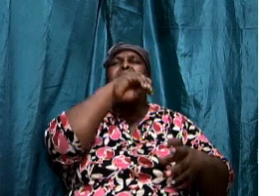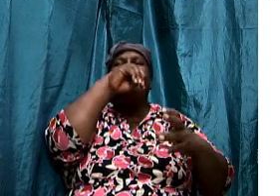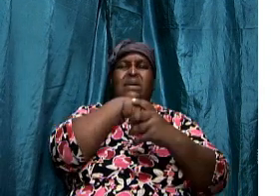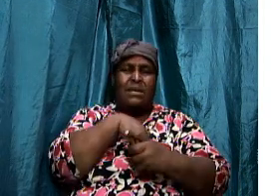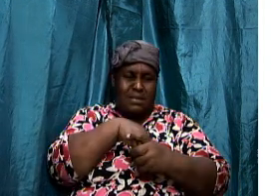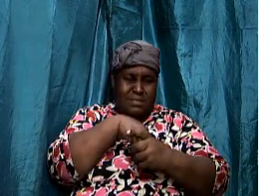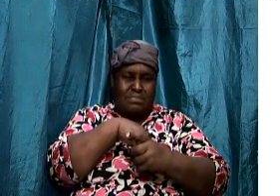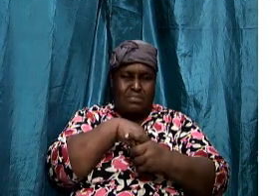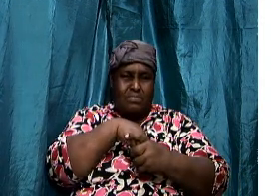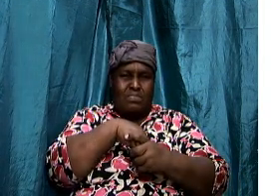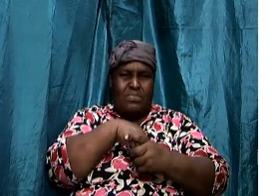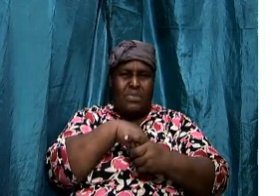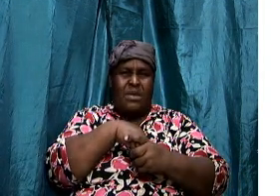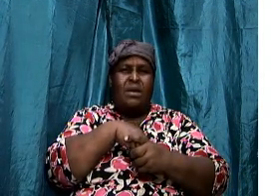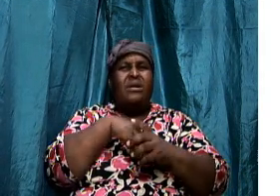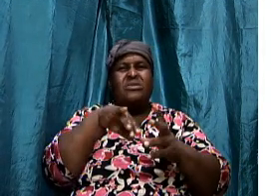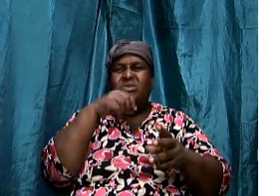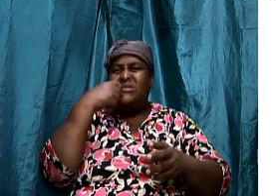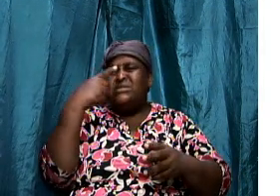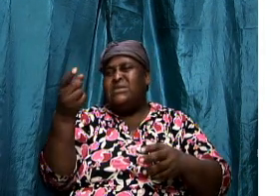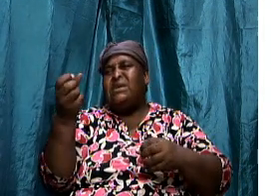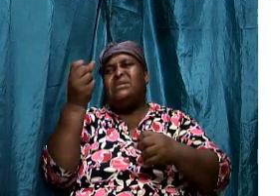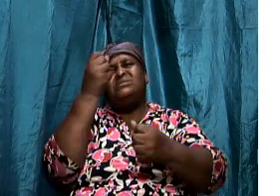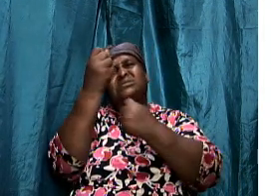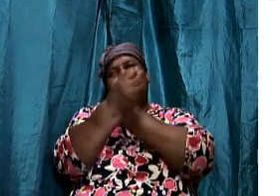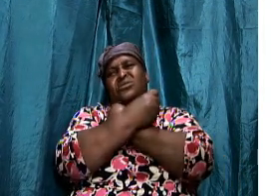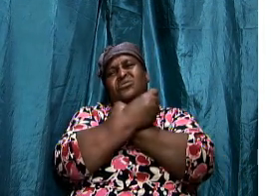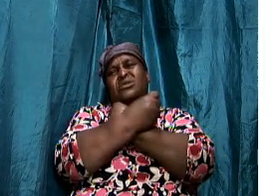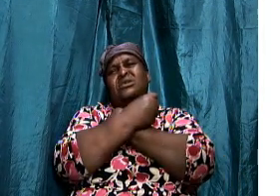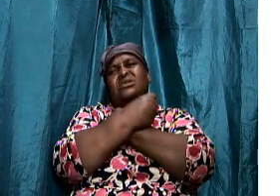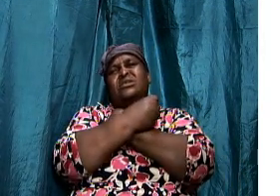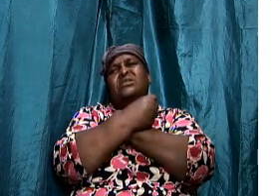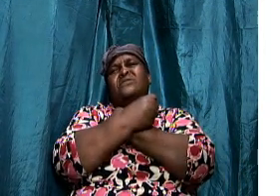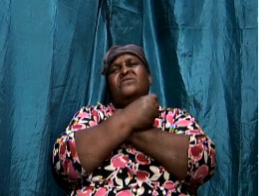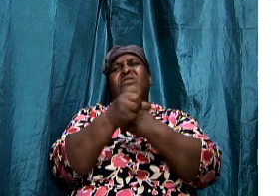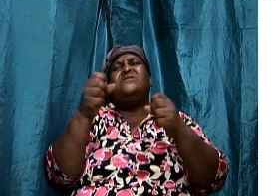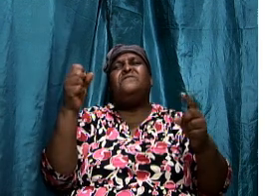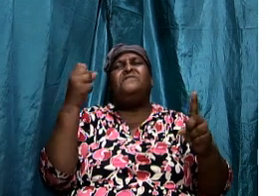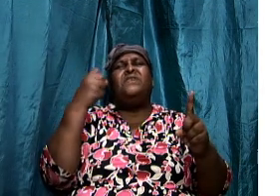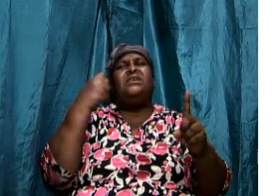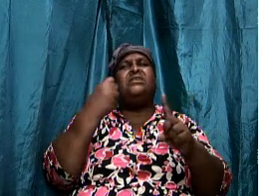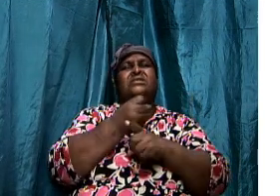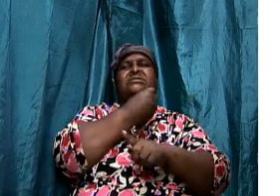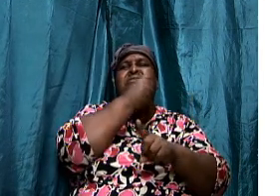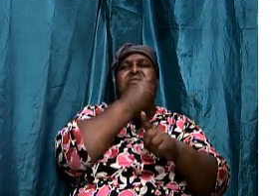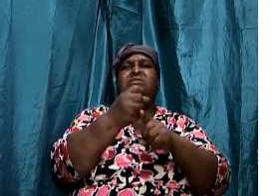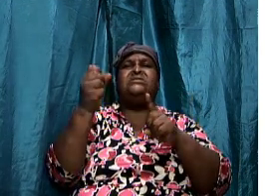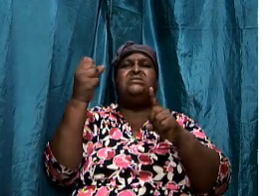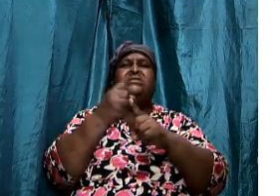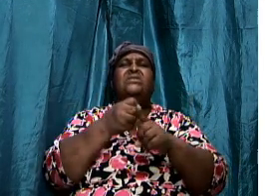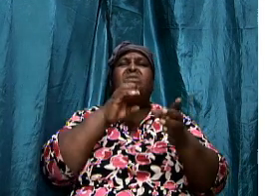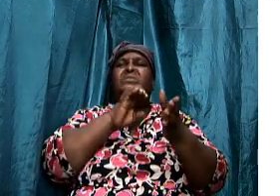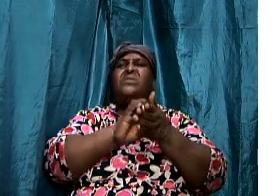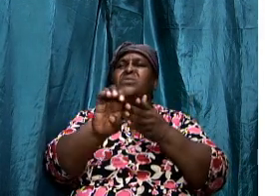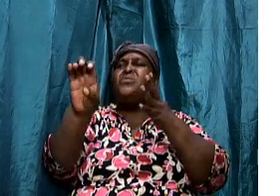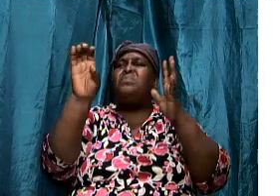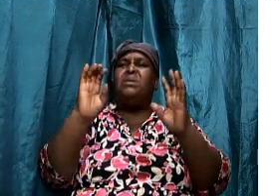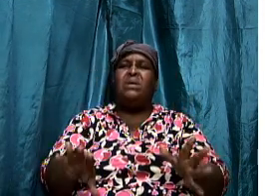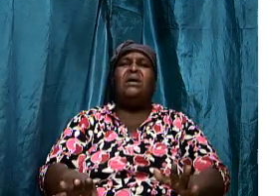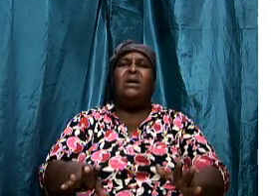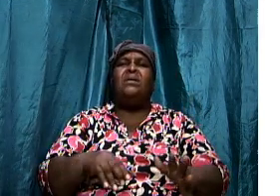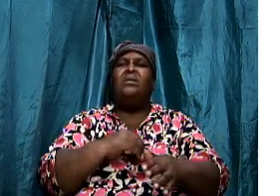with criminal elements. And all the criminals have their M-16s and their AK